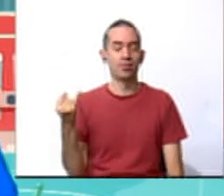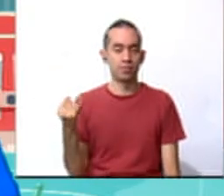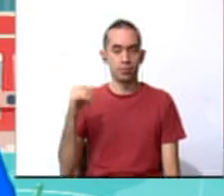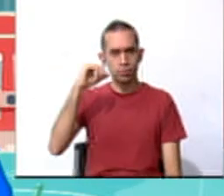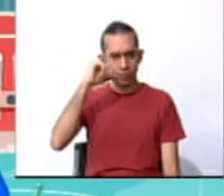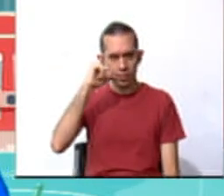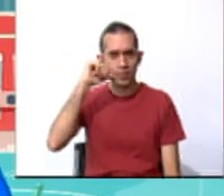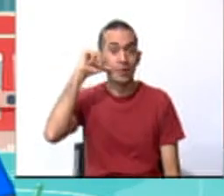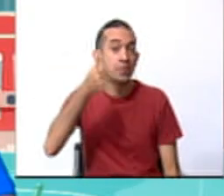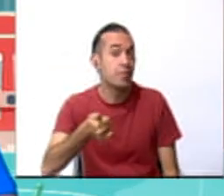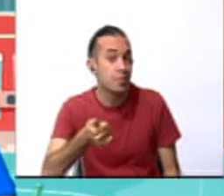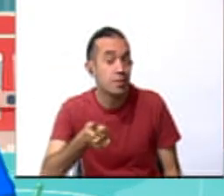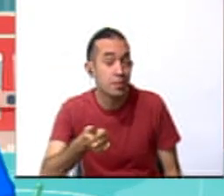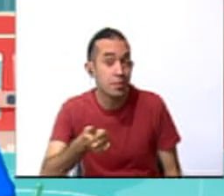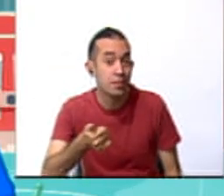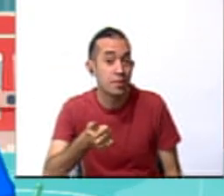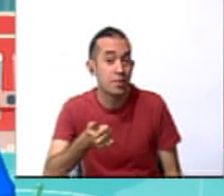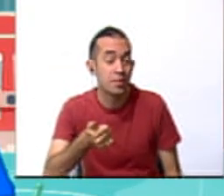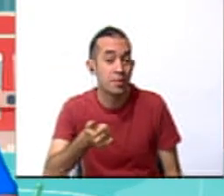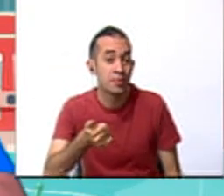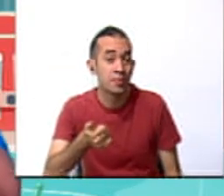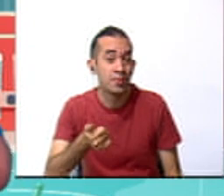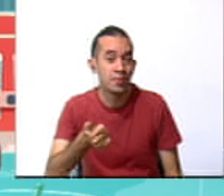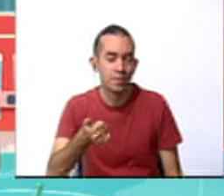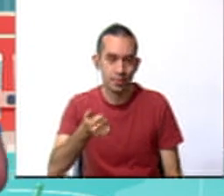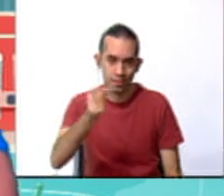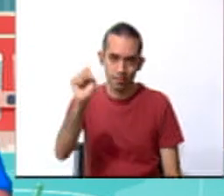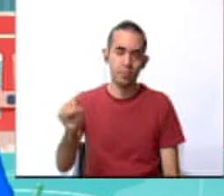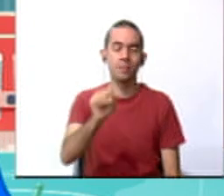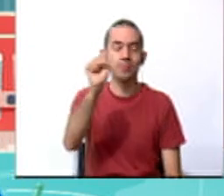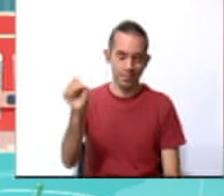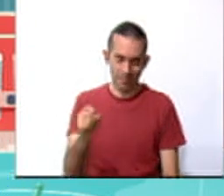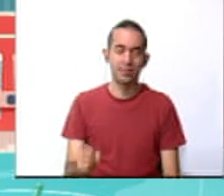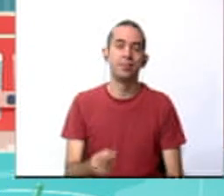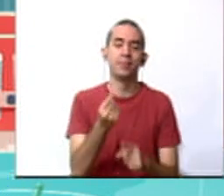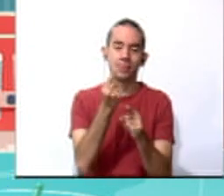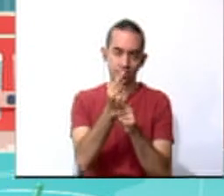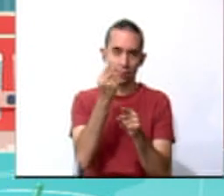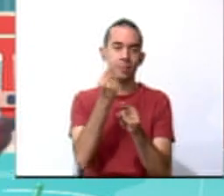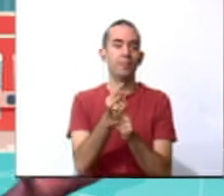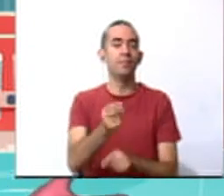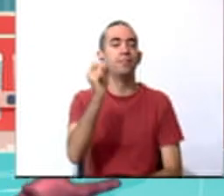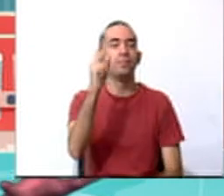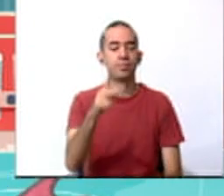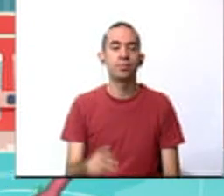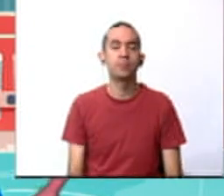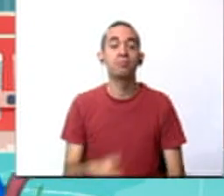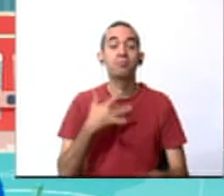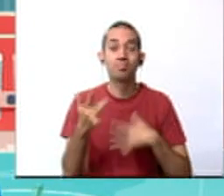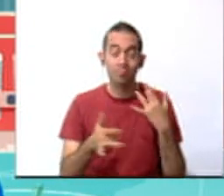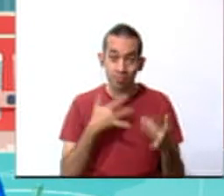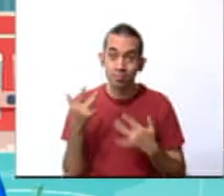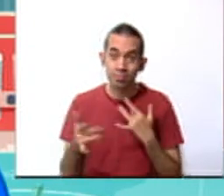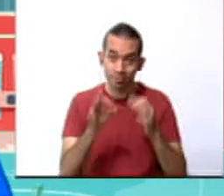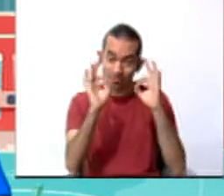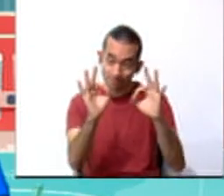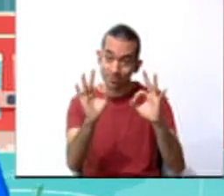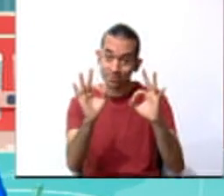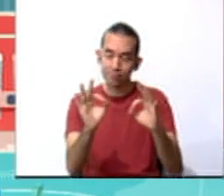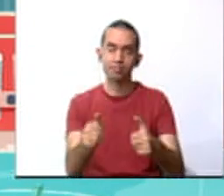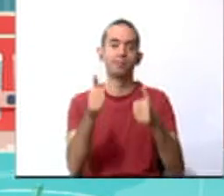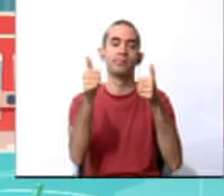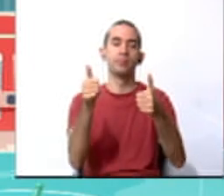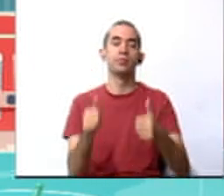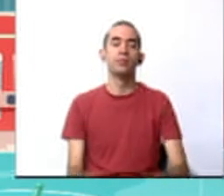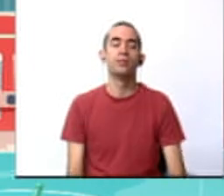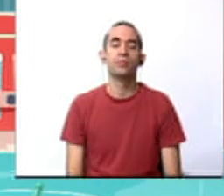And what day will be tomorrow? Saturday. Correct. Okay. And how do you feel? You feel great? Good.